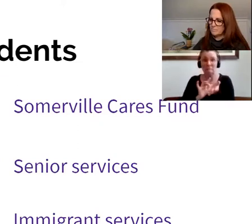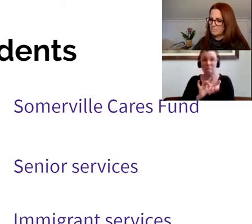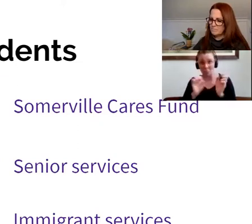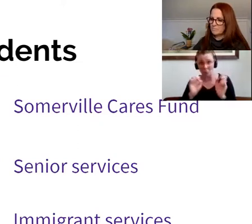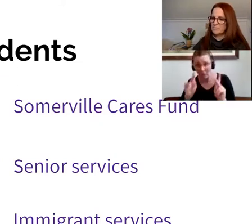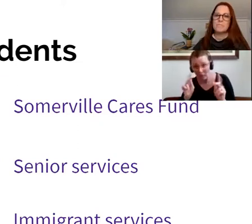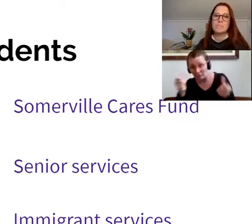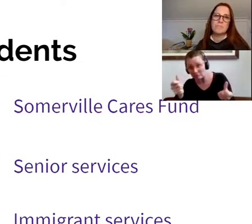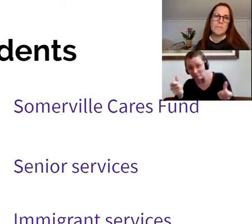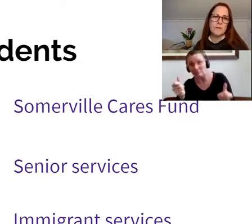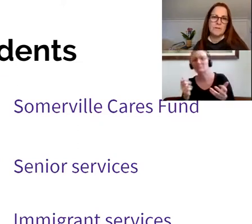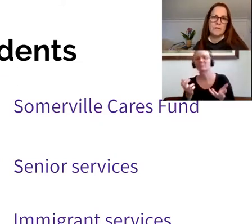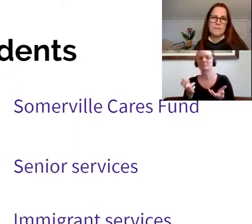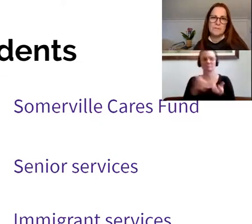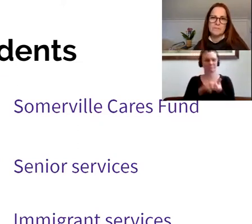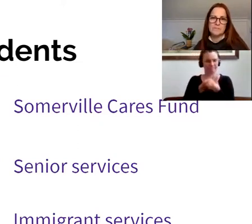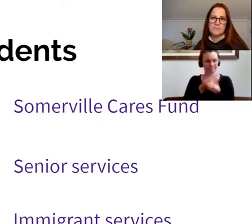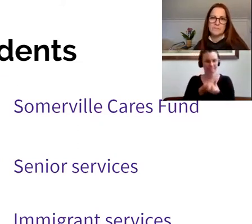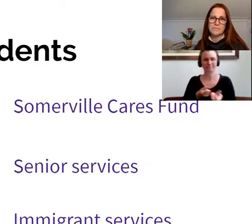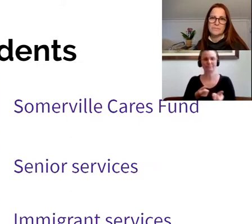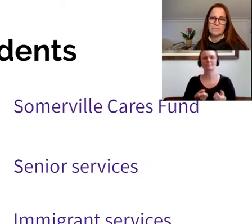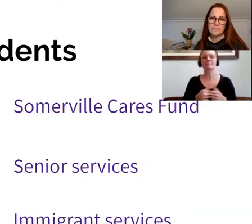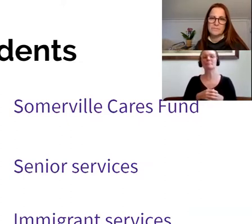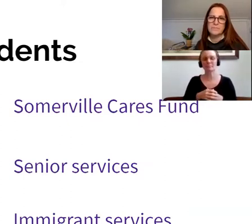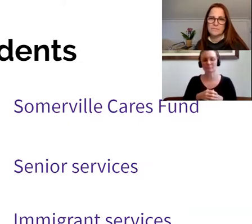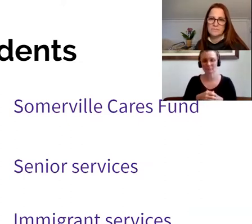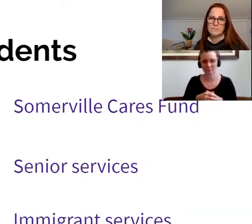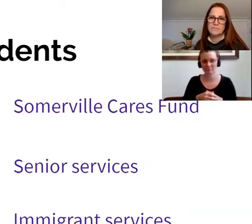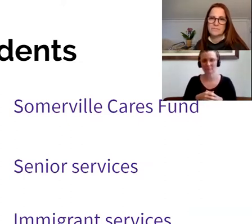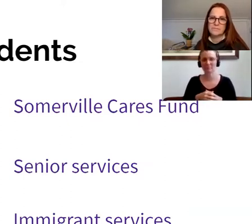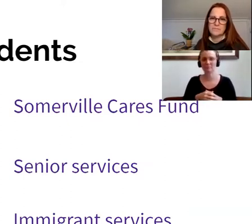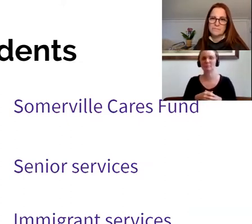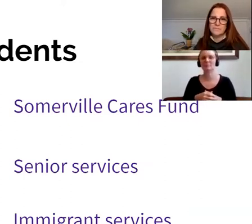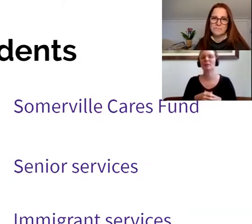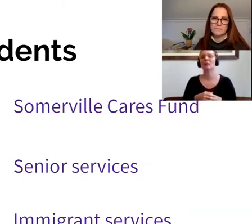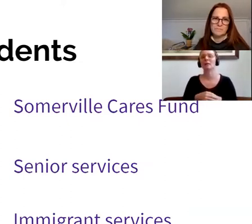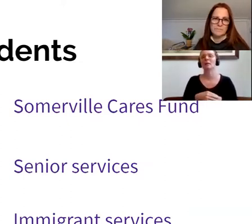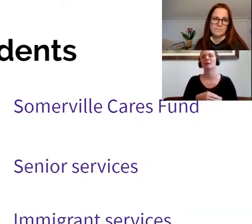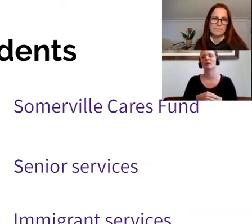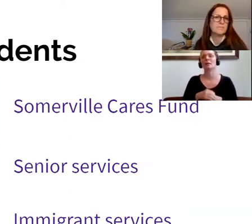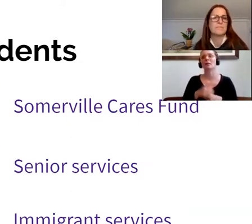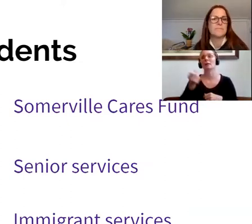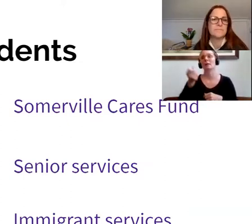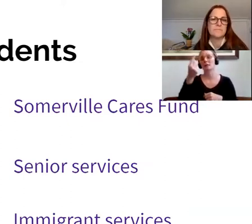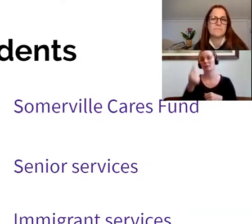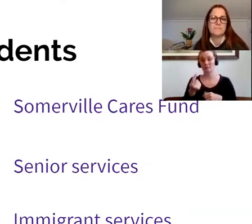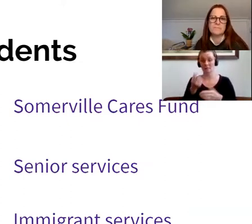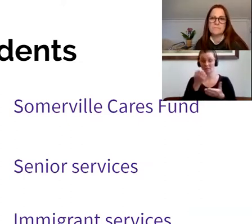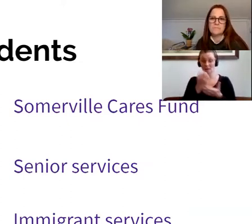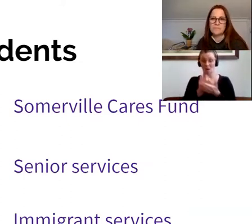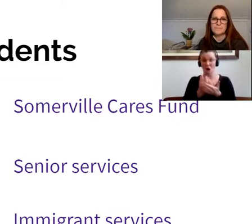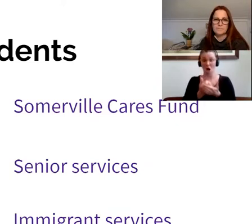We're also focused on housing assistance for renters and homeowners. We understand, you know, as our economy came to a complete halt.